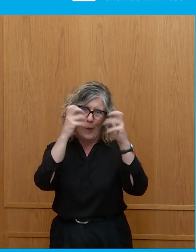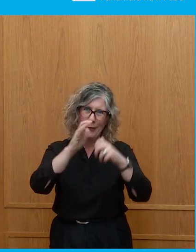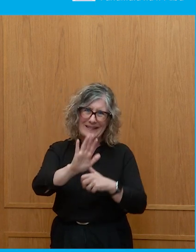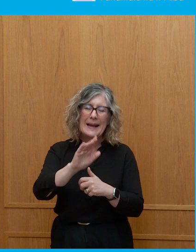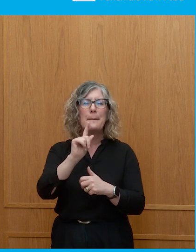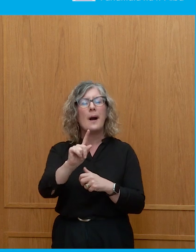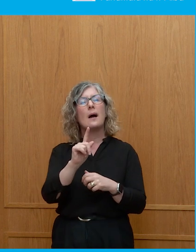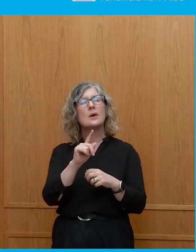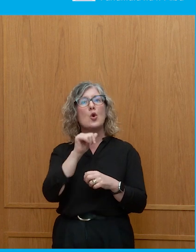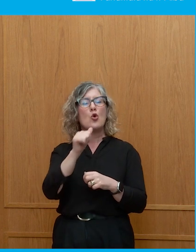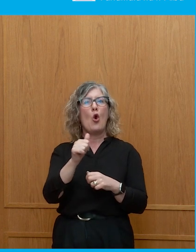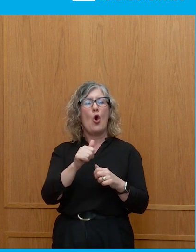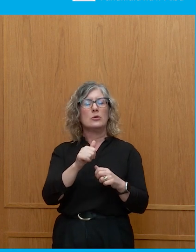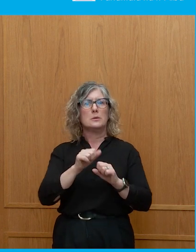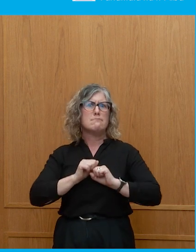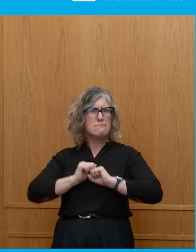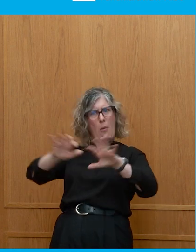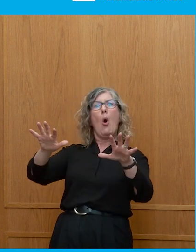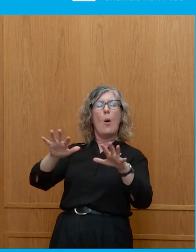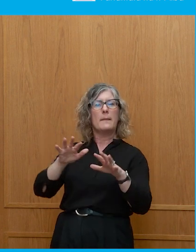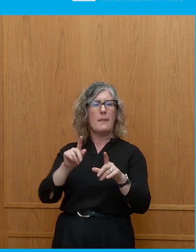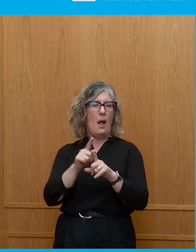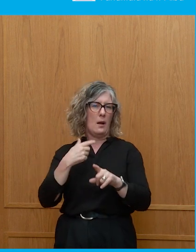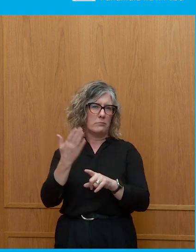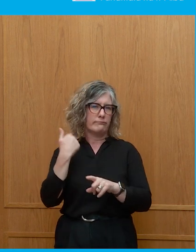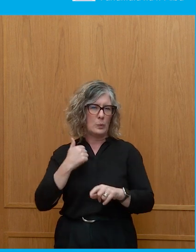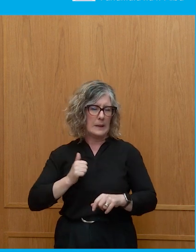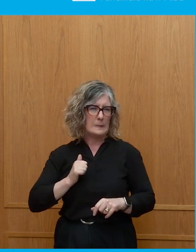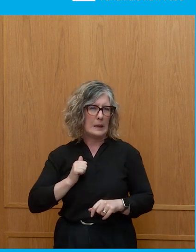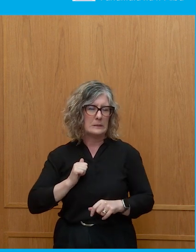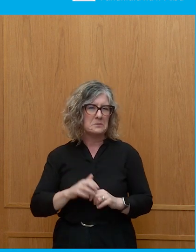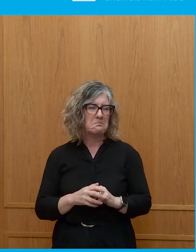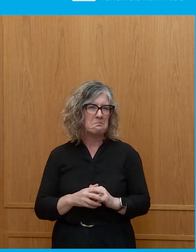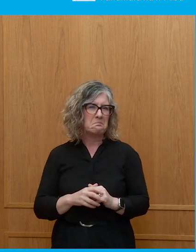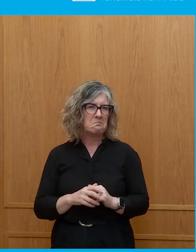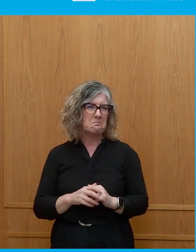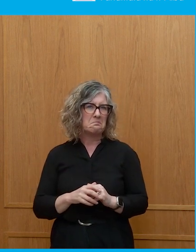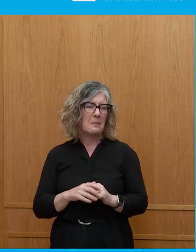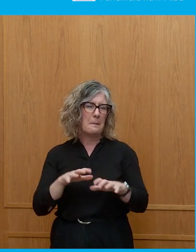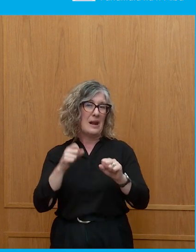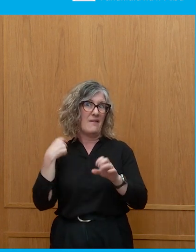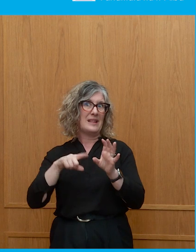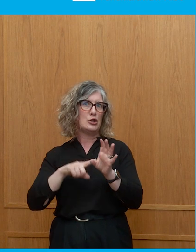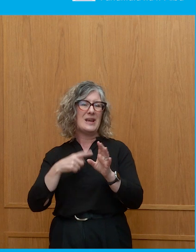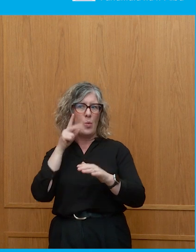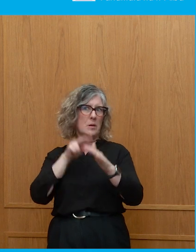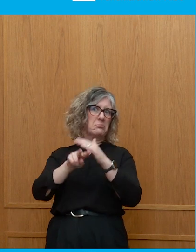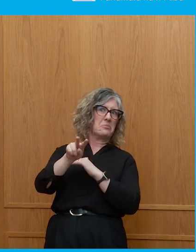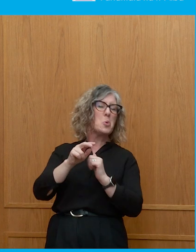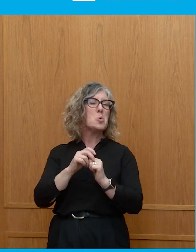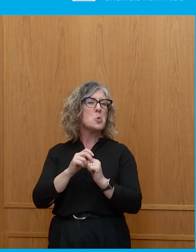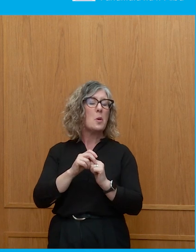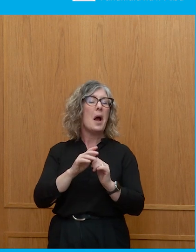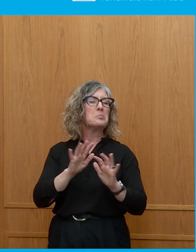happened, in my view, to the extent that we, a lot of us thought it might do when we set out at the beginning of this year.